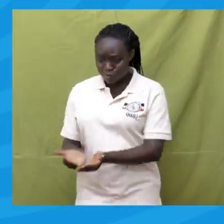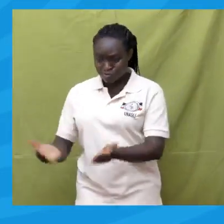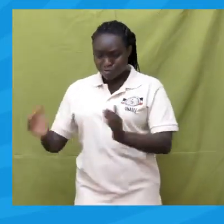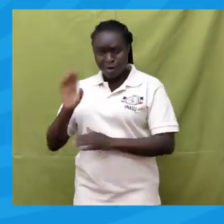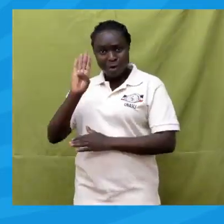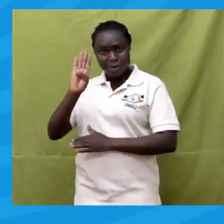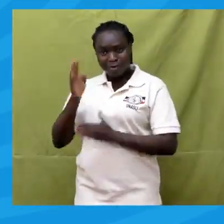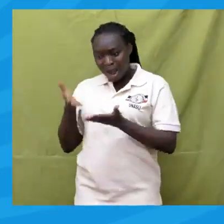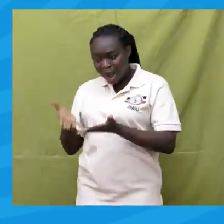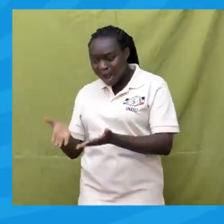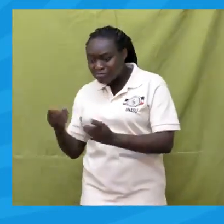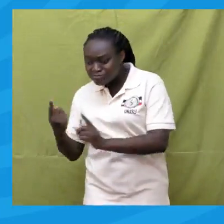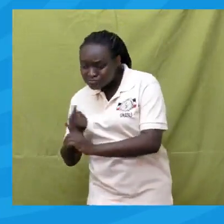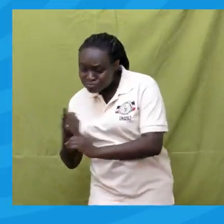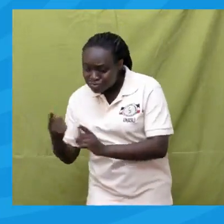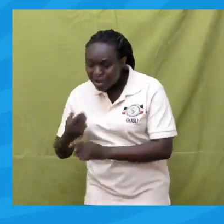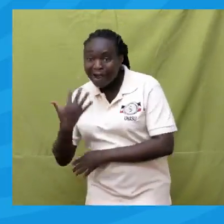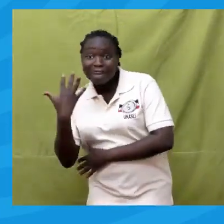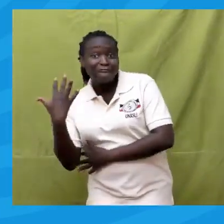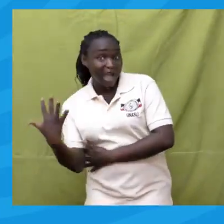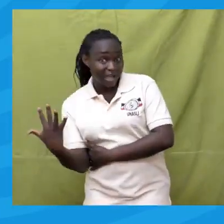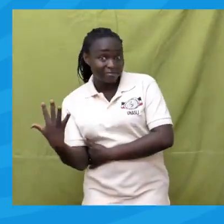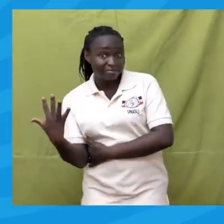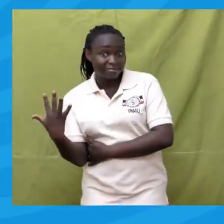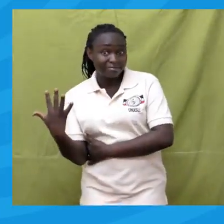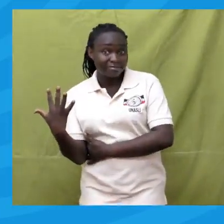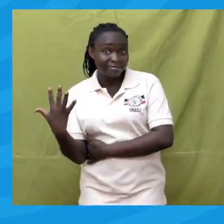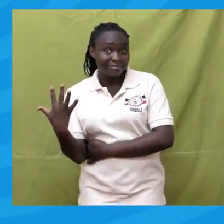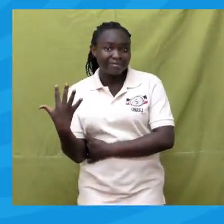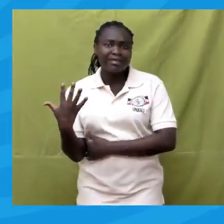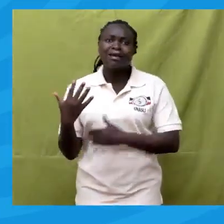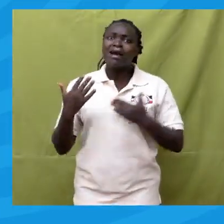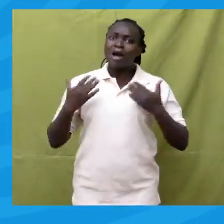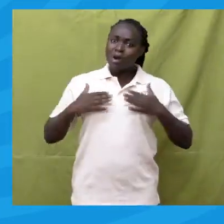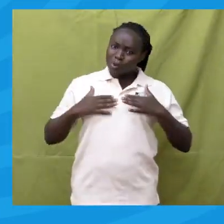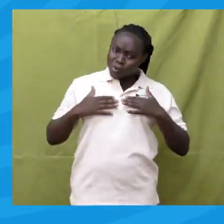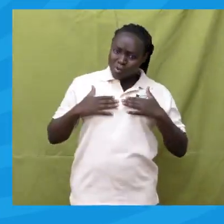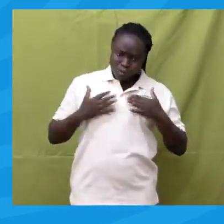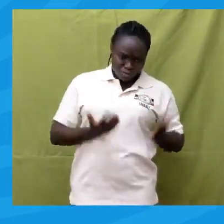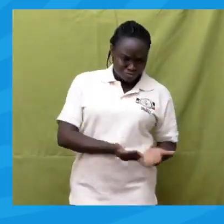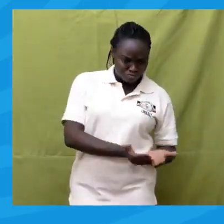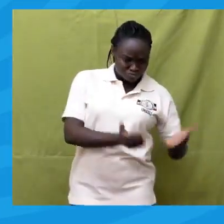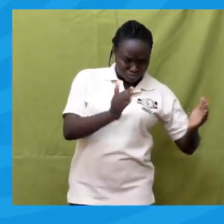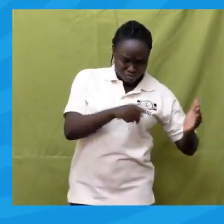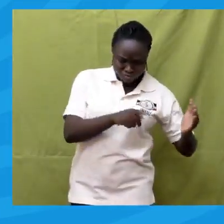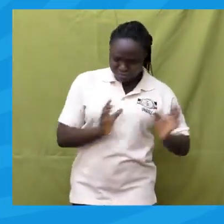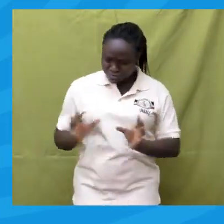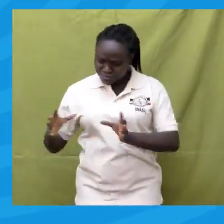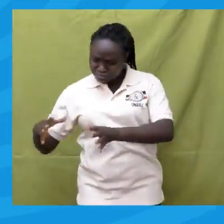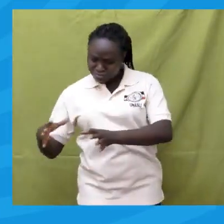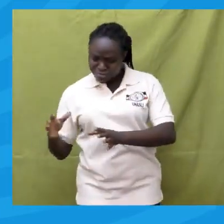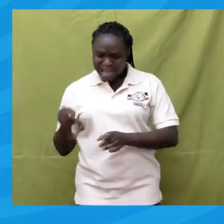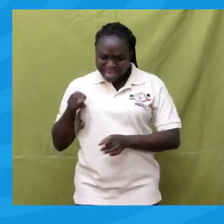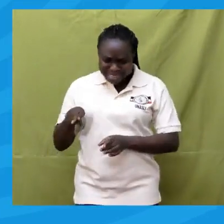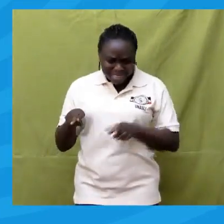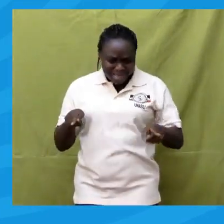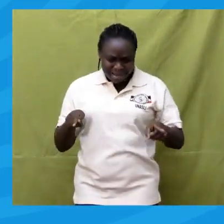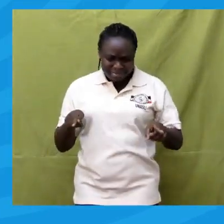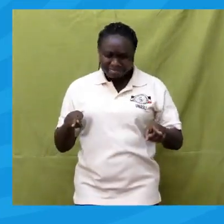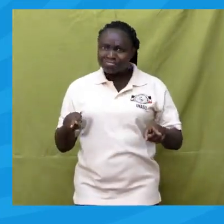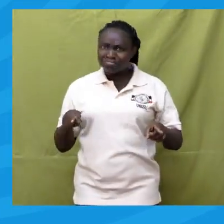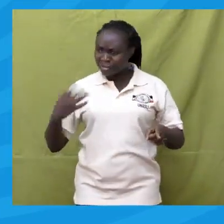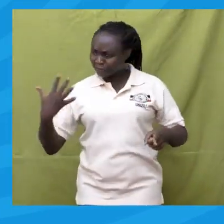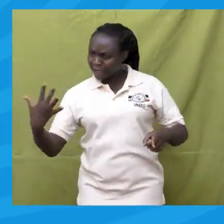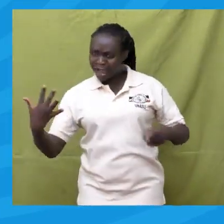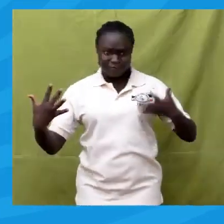has five members. These two sets have the same number